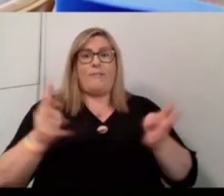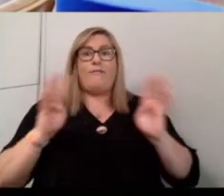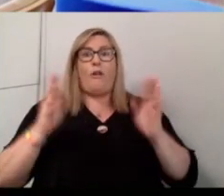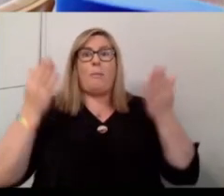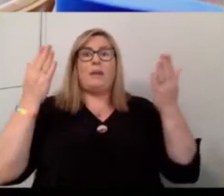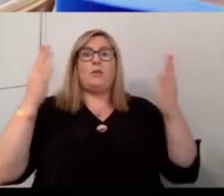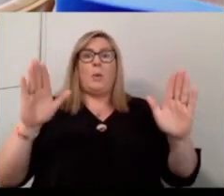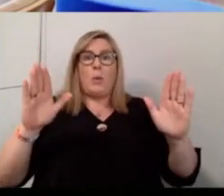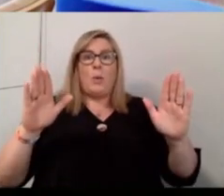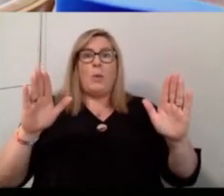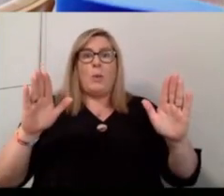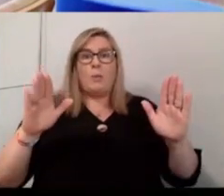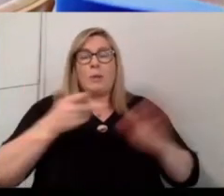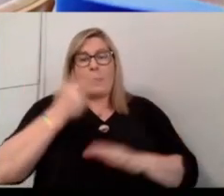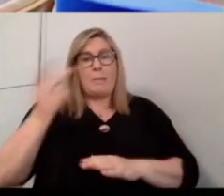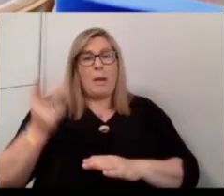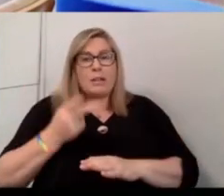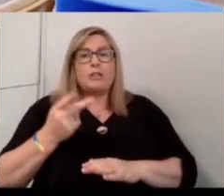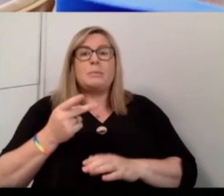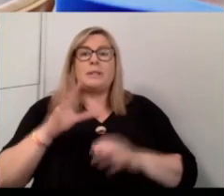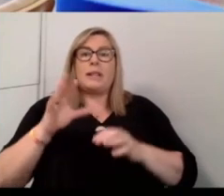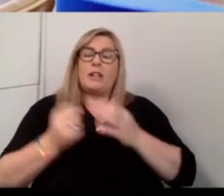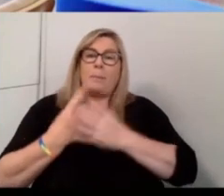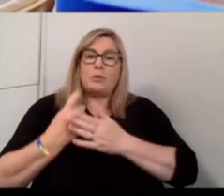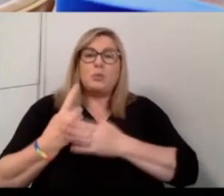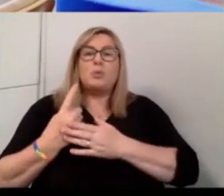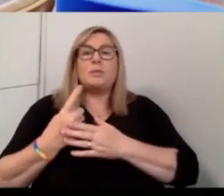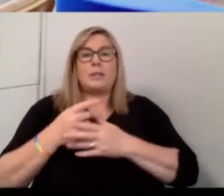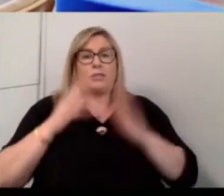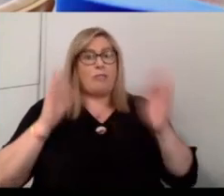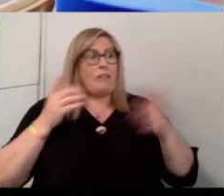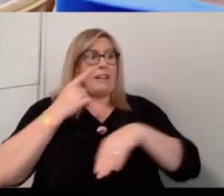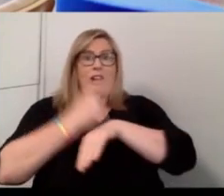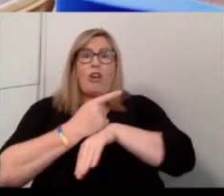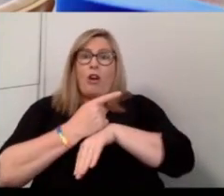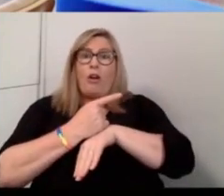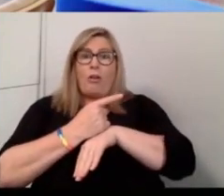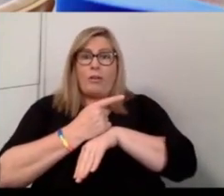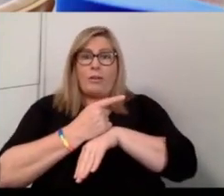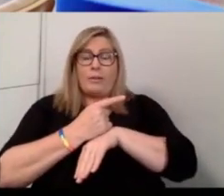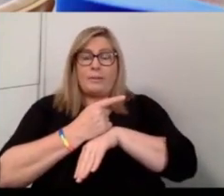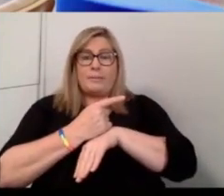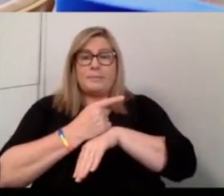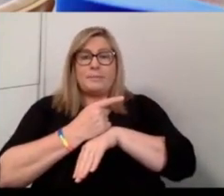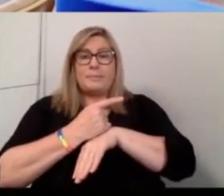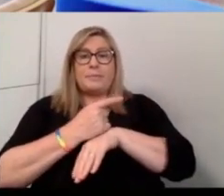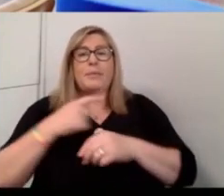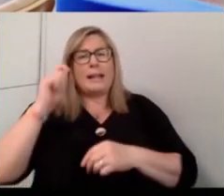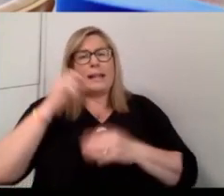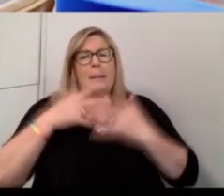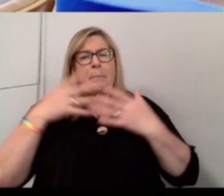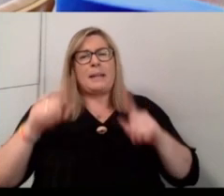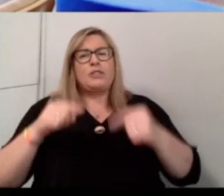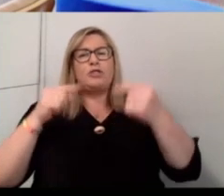partnerships and opportunities that do already exist. The challenge, I guess,